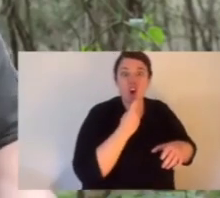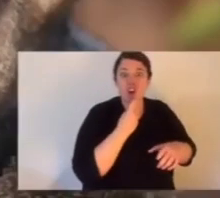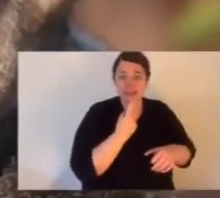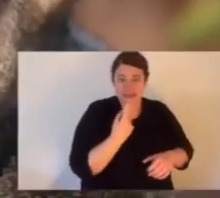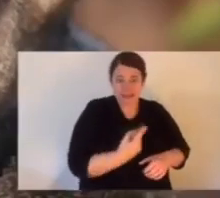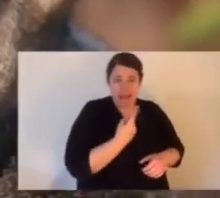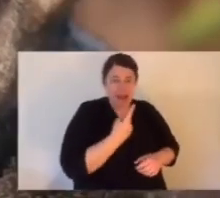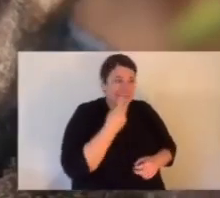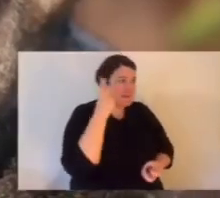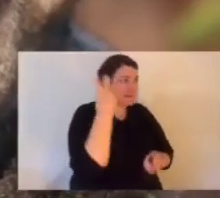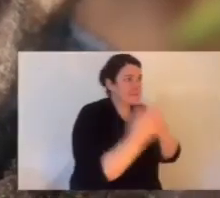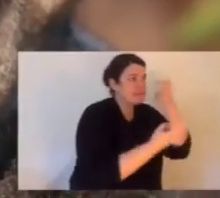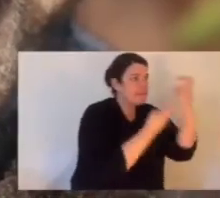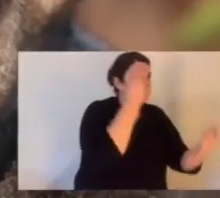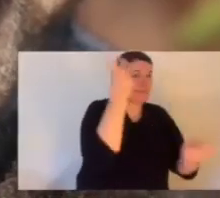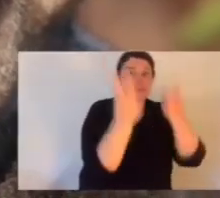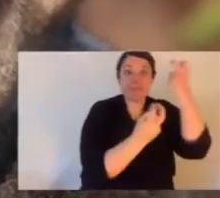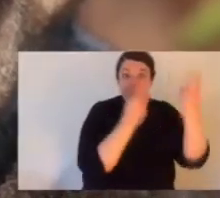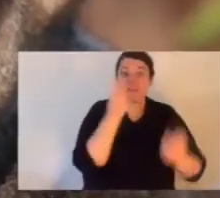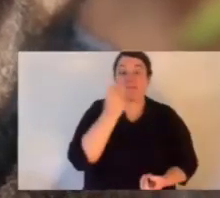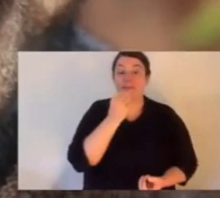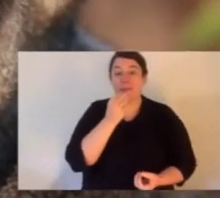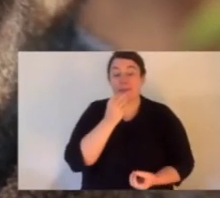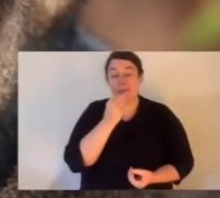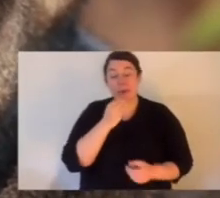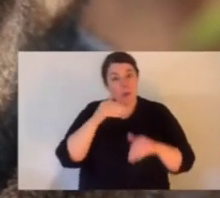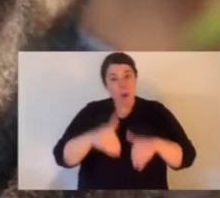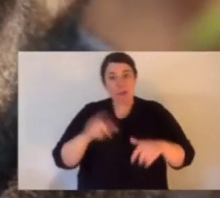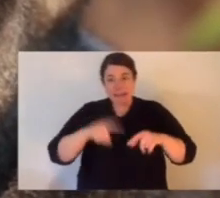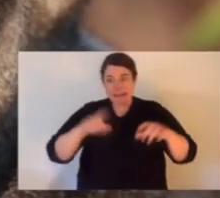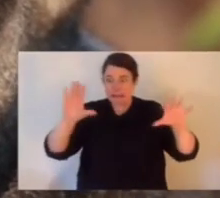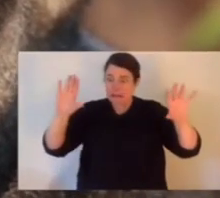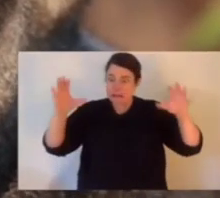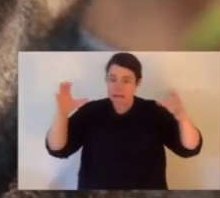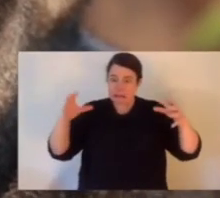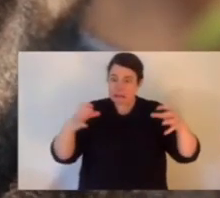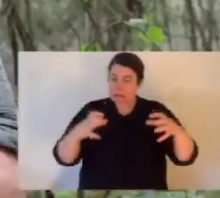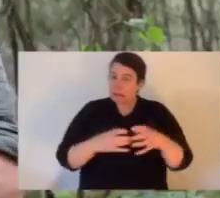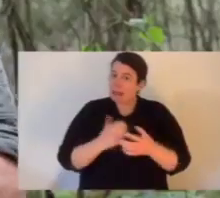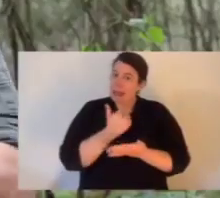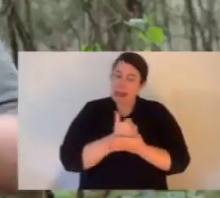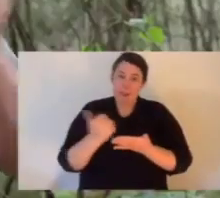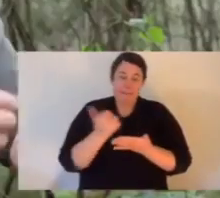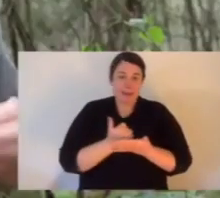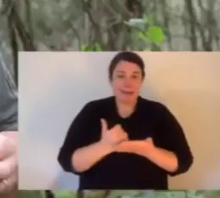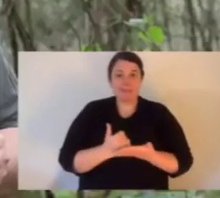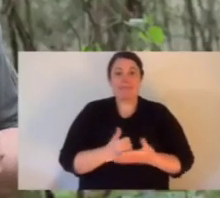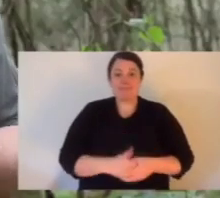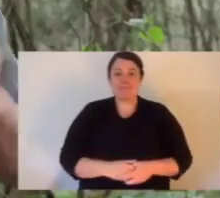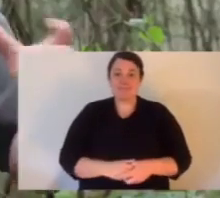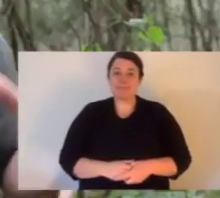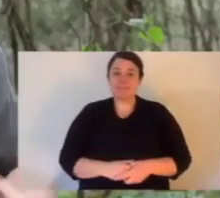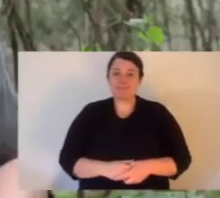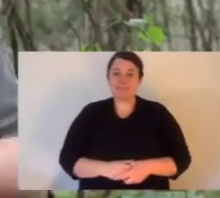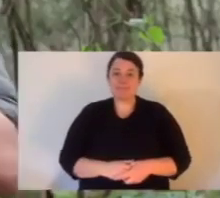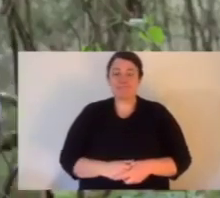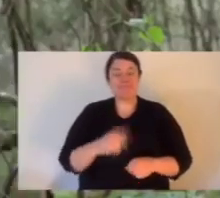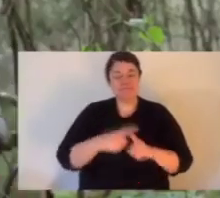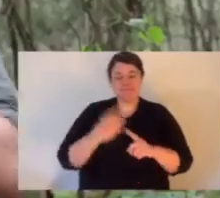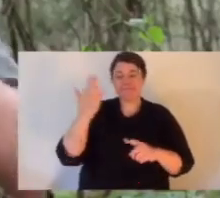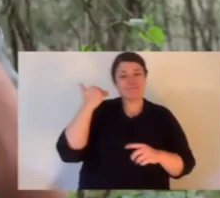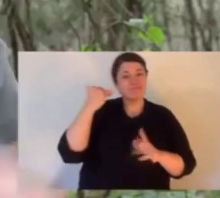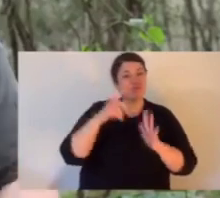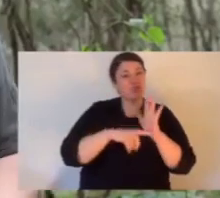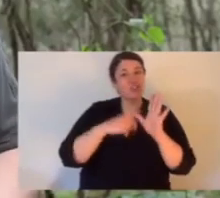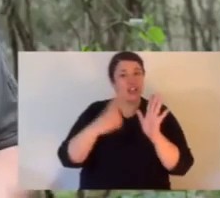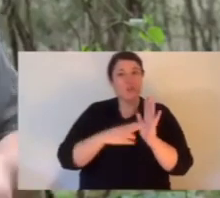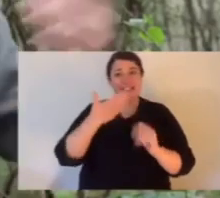fox has been annihilating brush-tailed rock wallaby populations ever since. The fox is a different predator to the dingo. It can climb better on